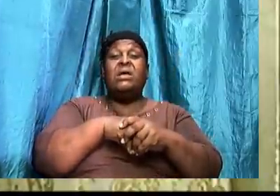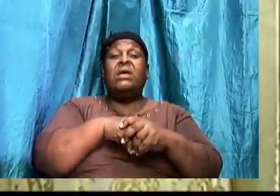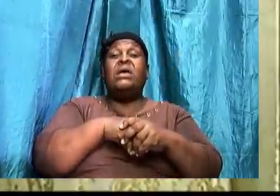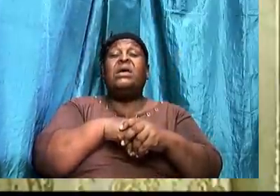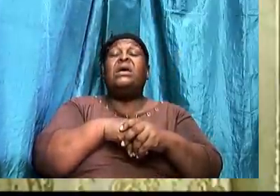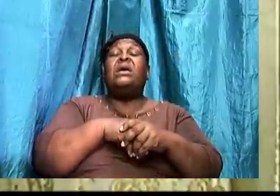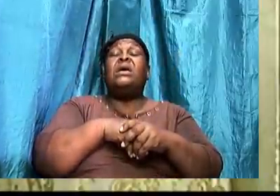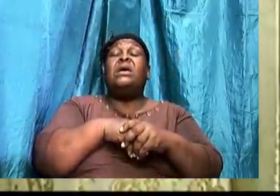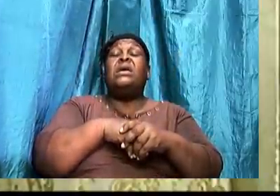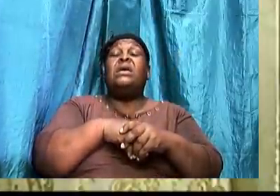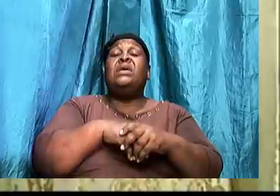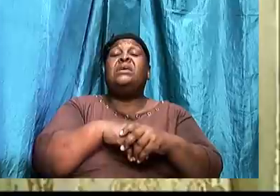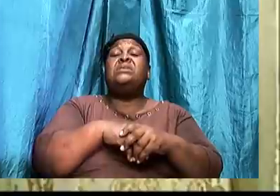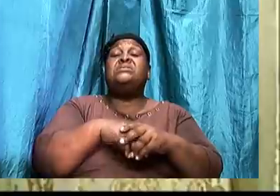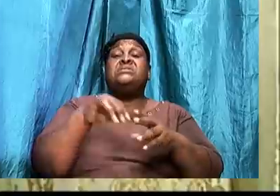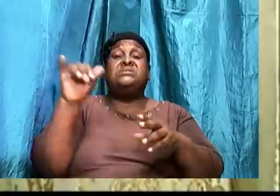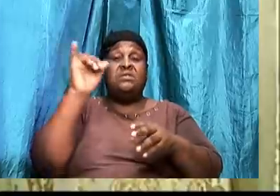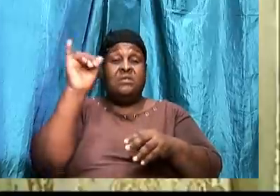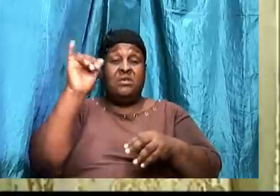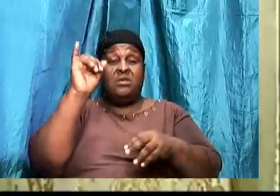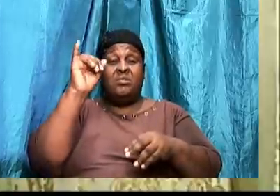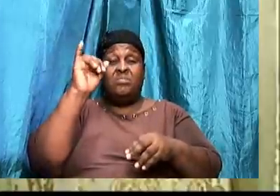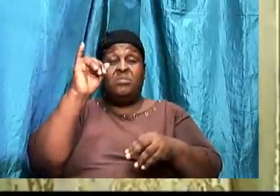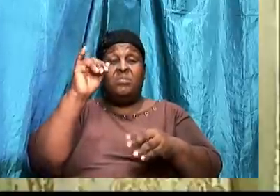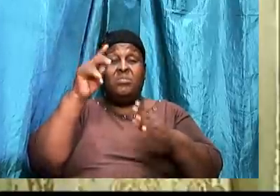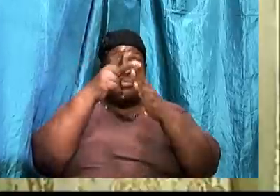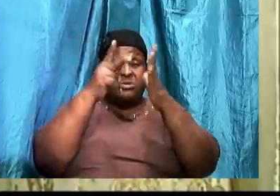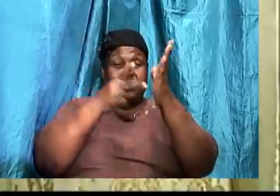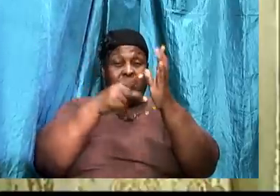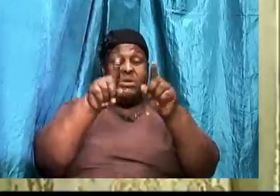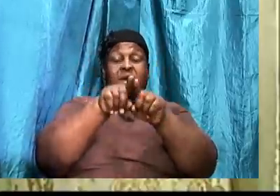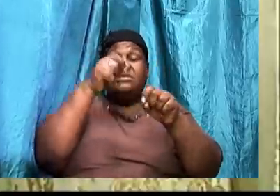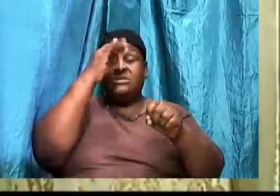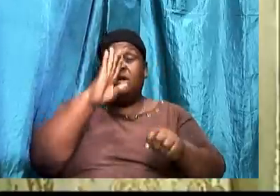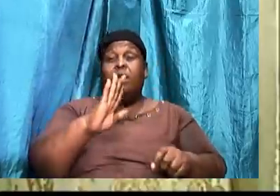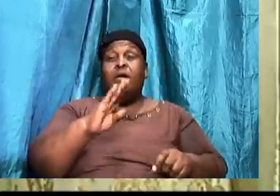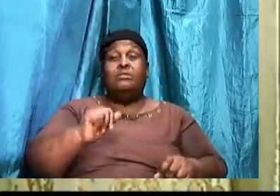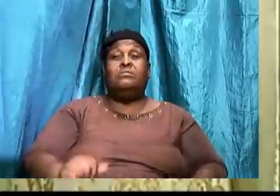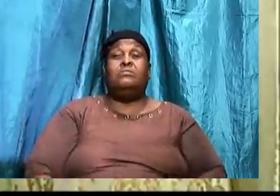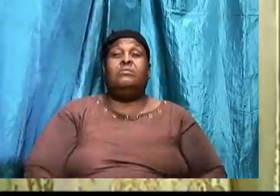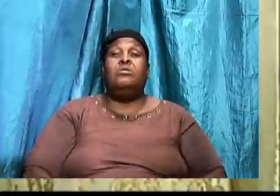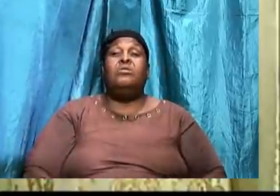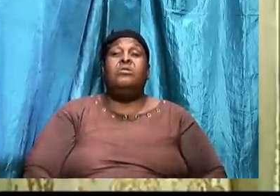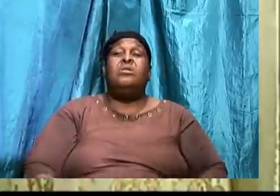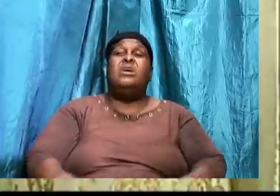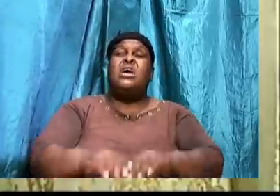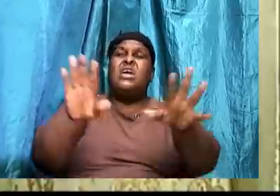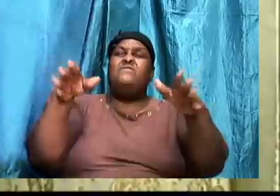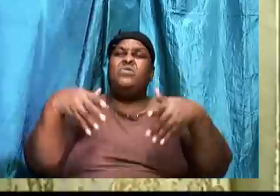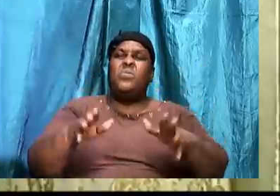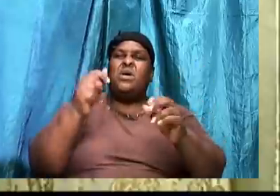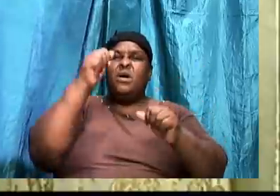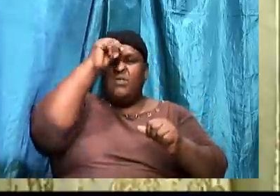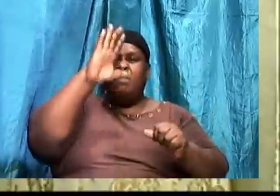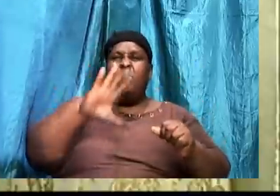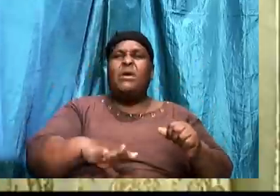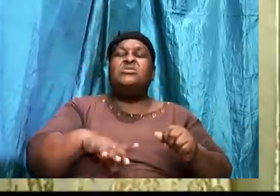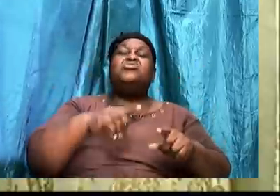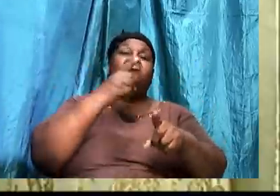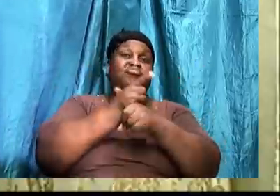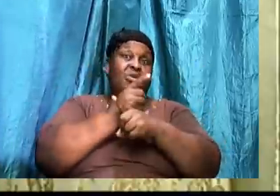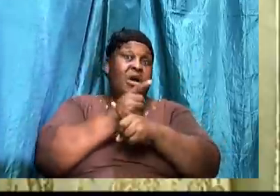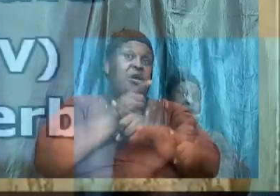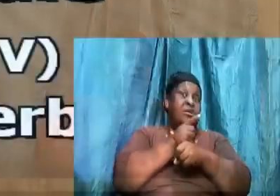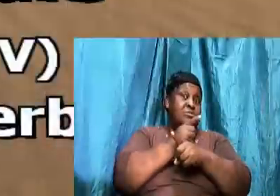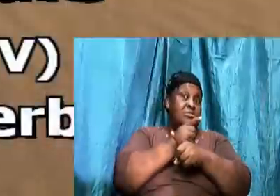is God. The Bible says. Every way. Of a man. Is right in his